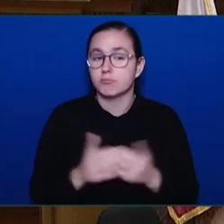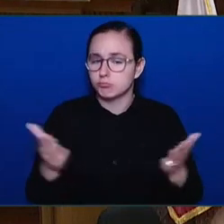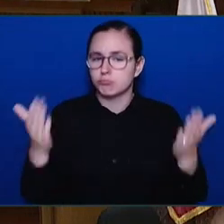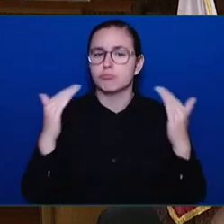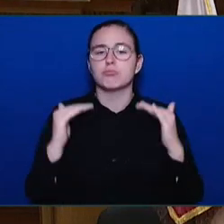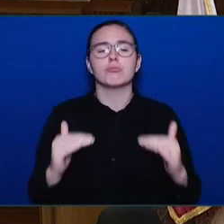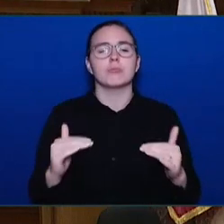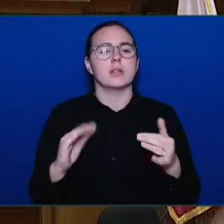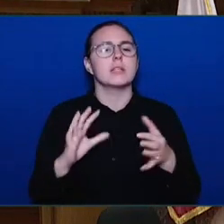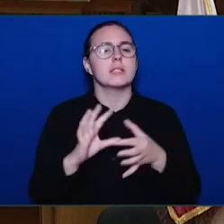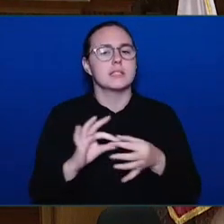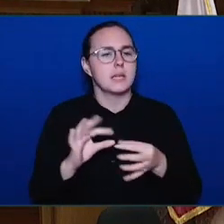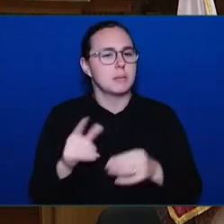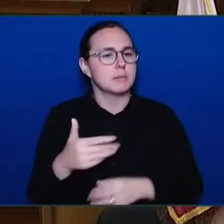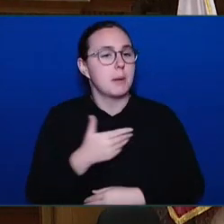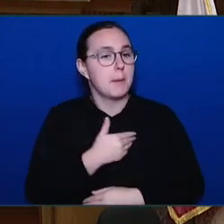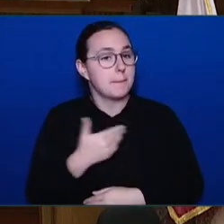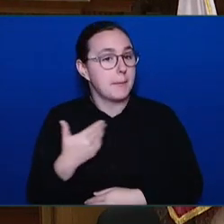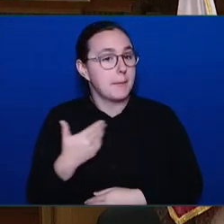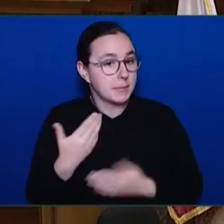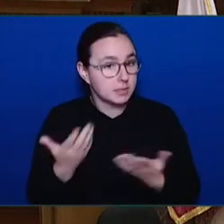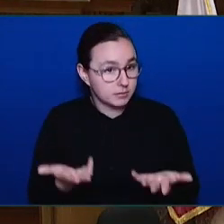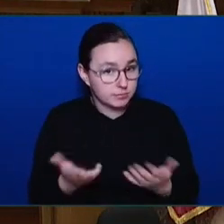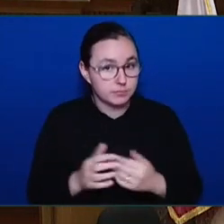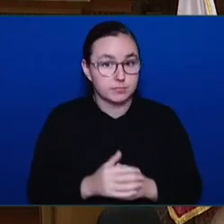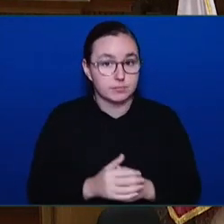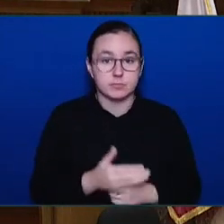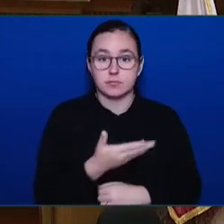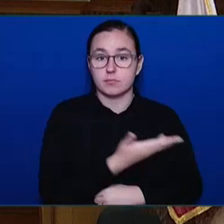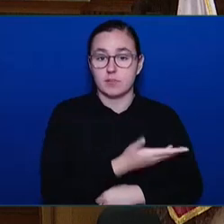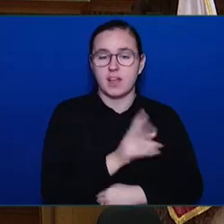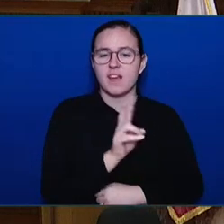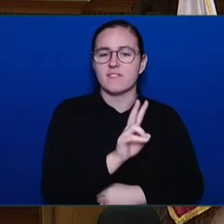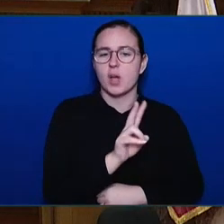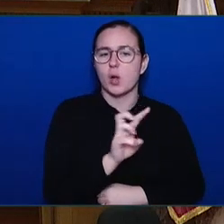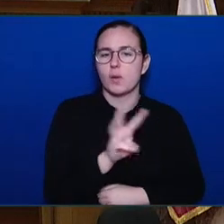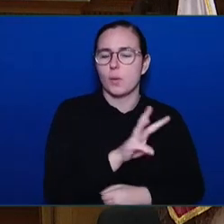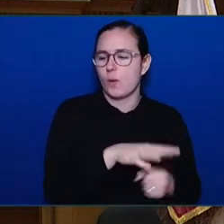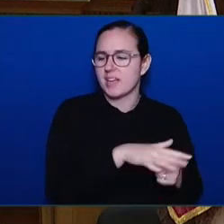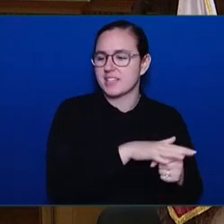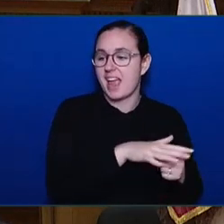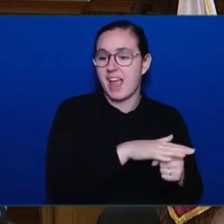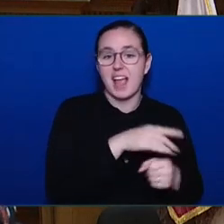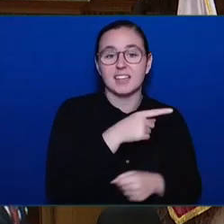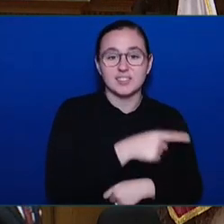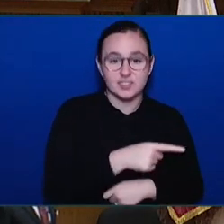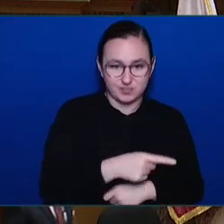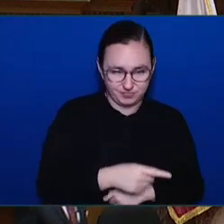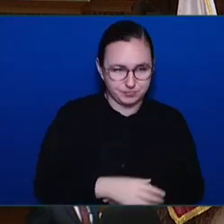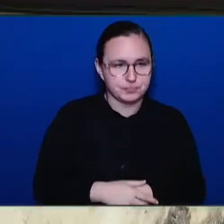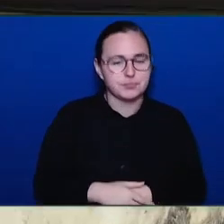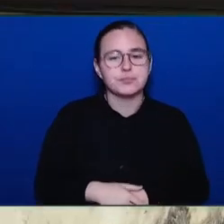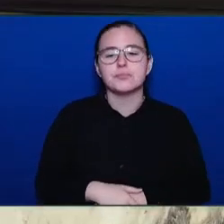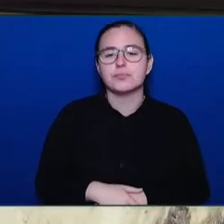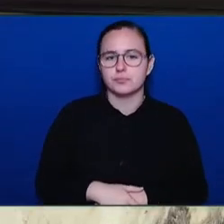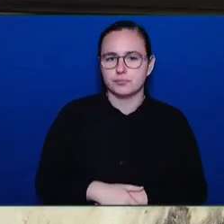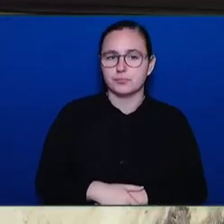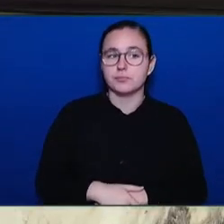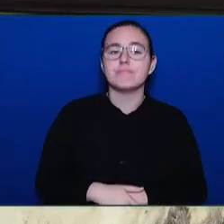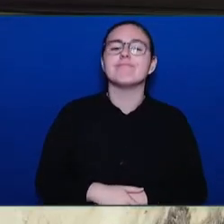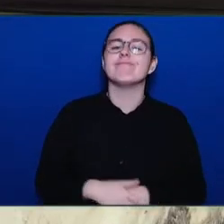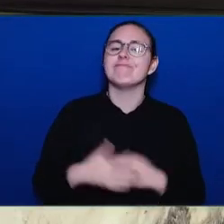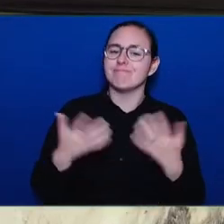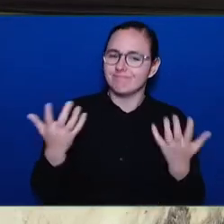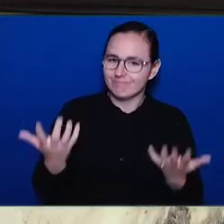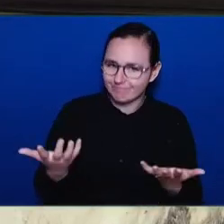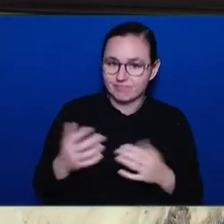Member for Vancouver West End. Thank you, Honourable Speaker. One of the first reasons that I decided to enter into politics at the provincial